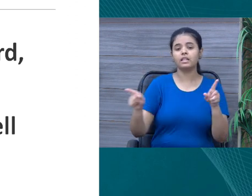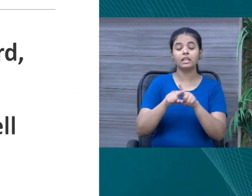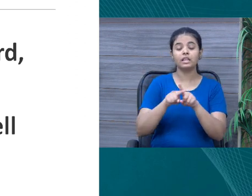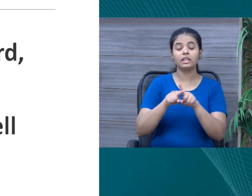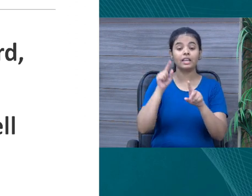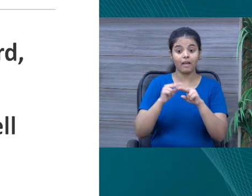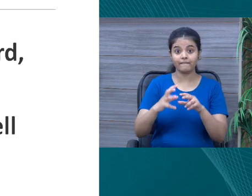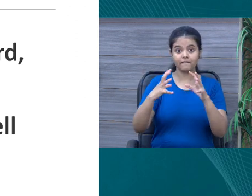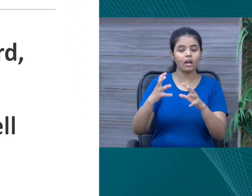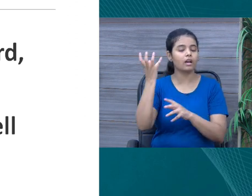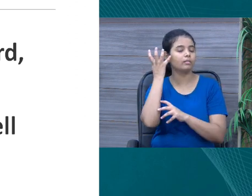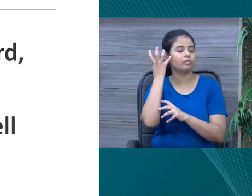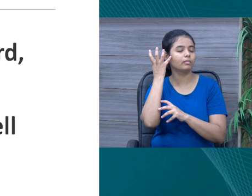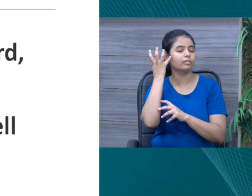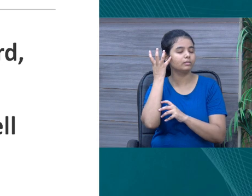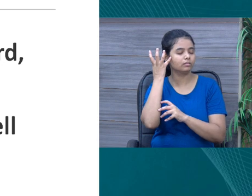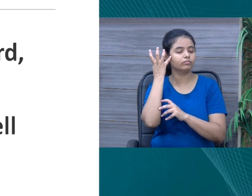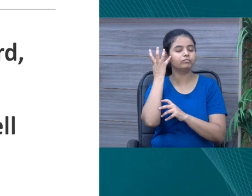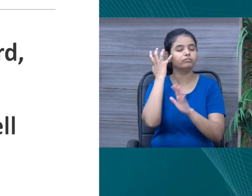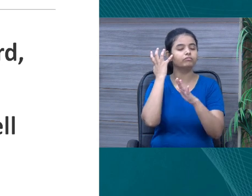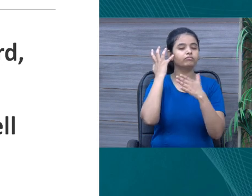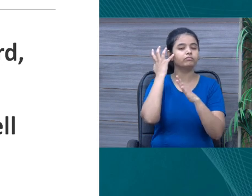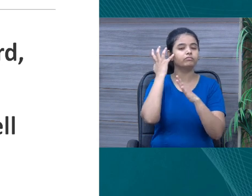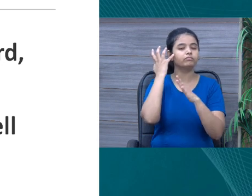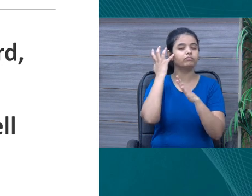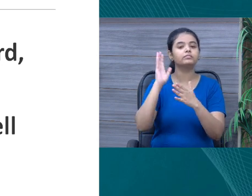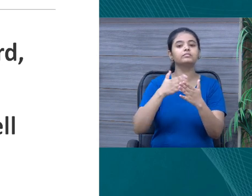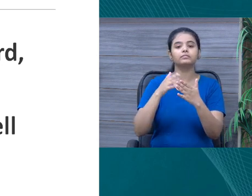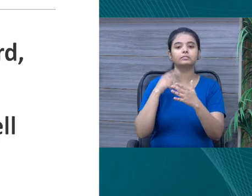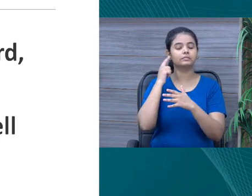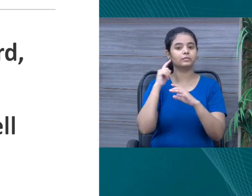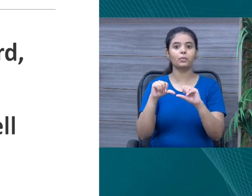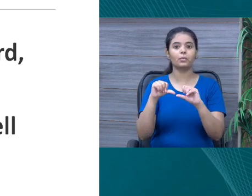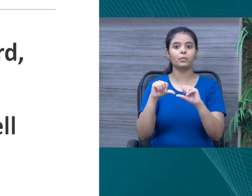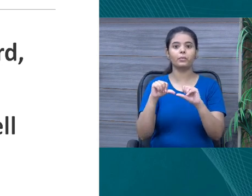you can hear it singing too. You can listen to voice again.